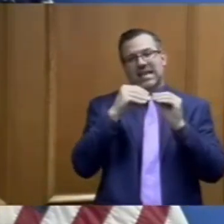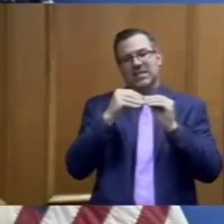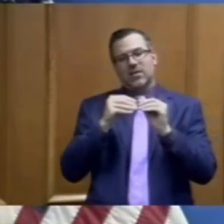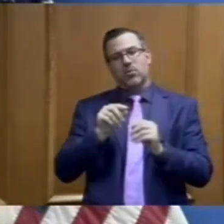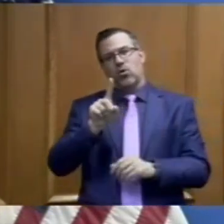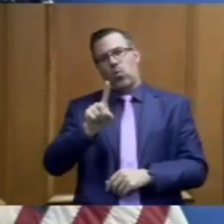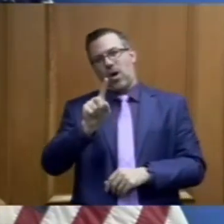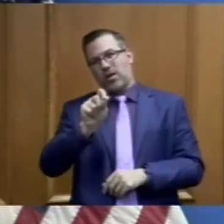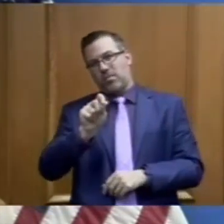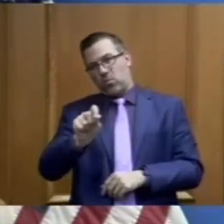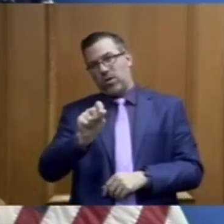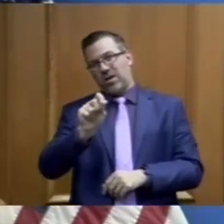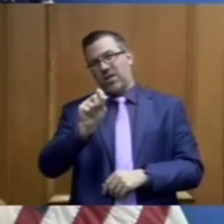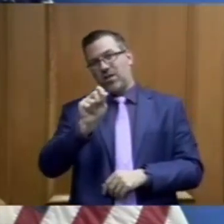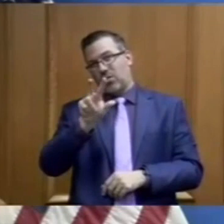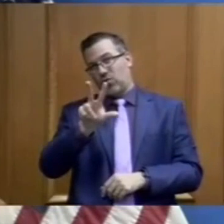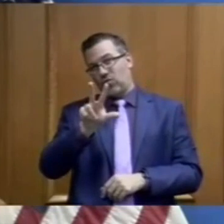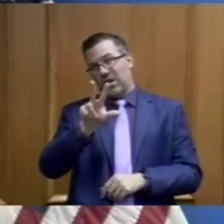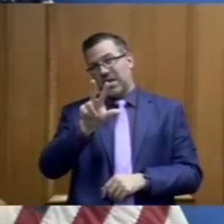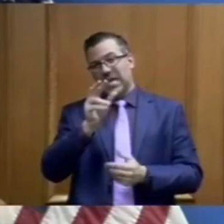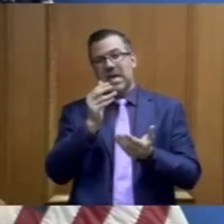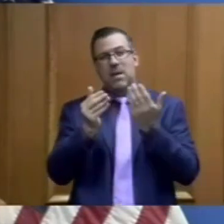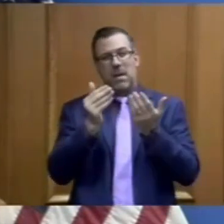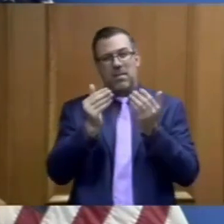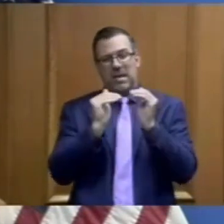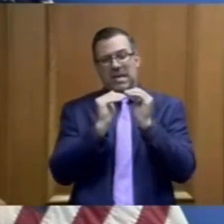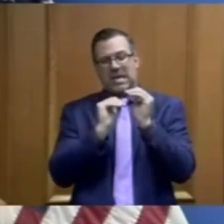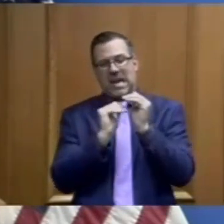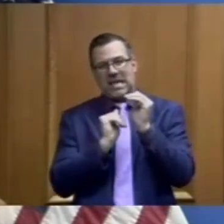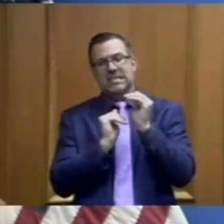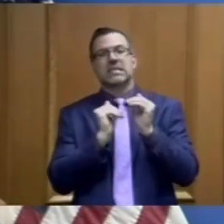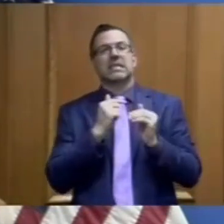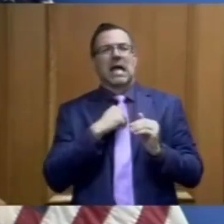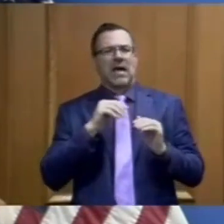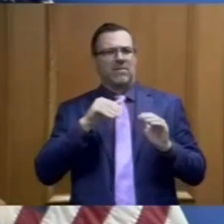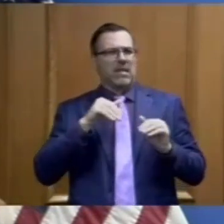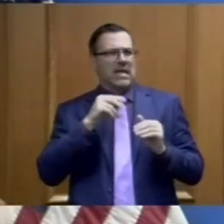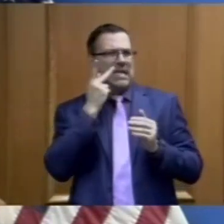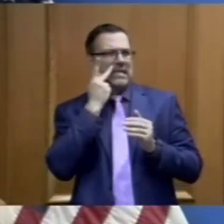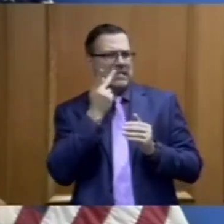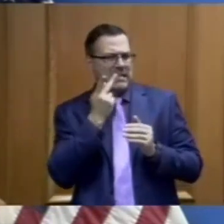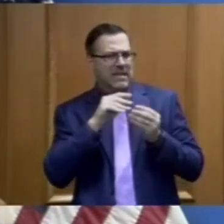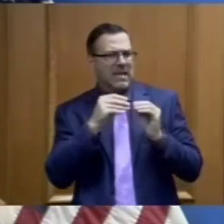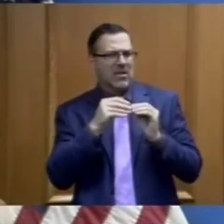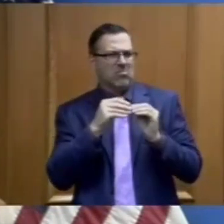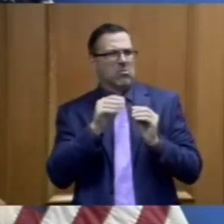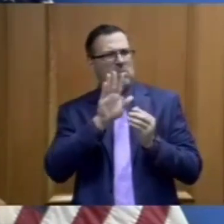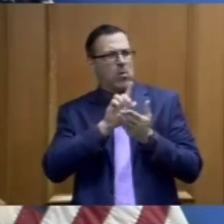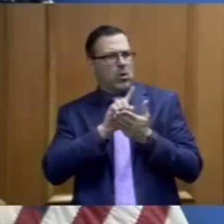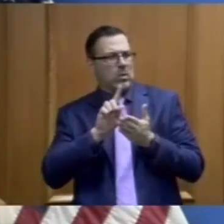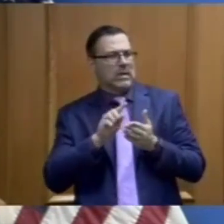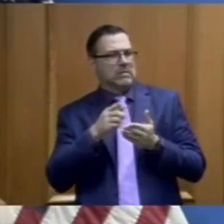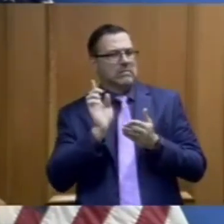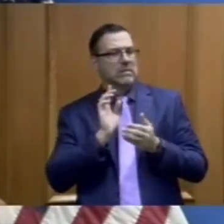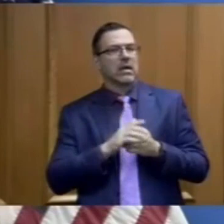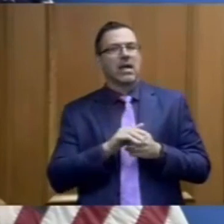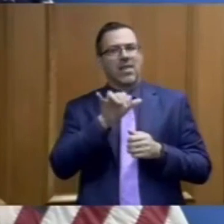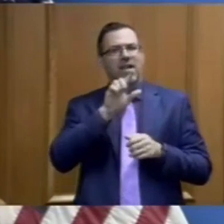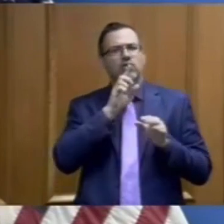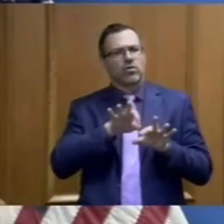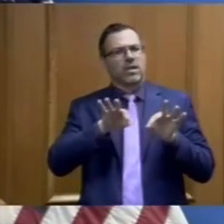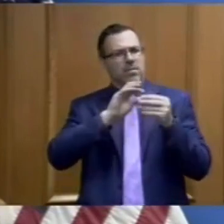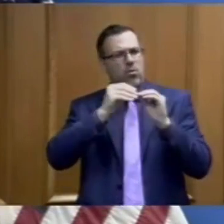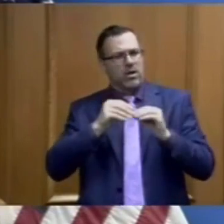.3 and maybe even a little bit lower. I haven't gotten an updated number on that in about a week, but that's one of the important numbers we look at.